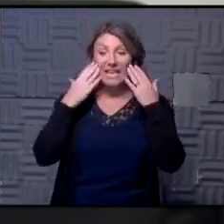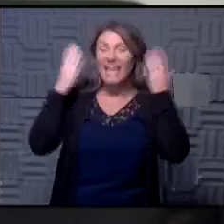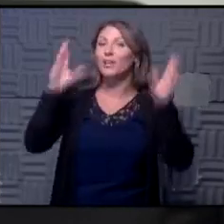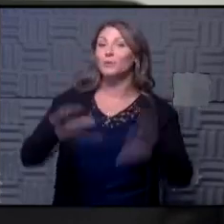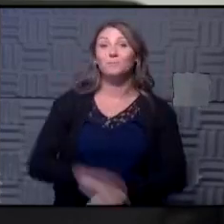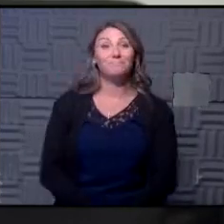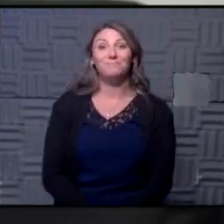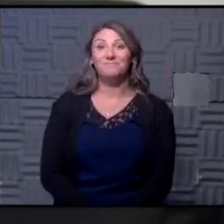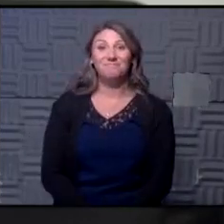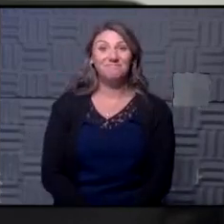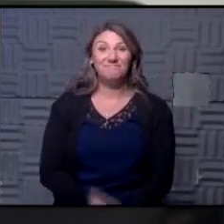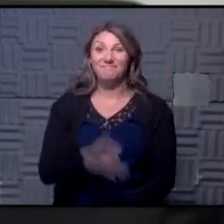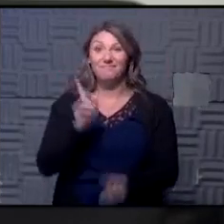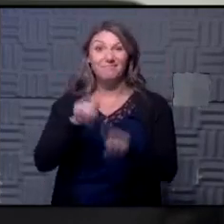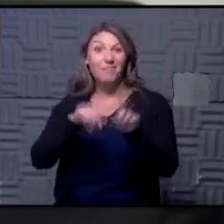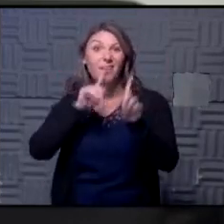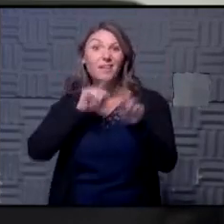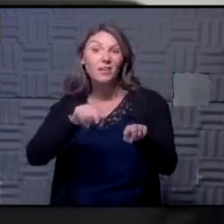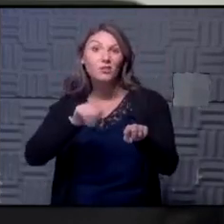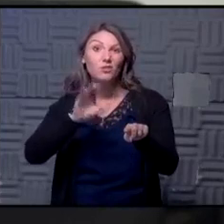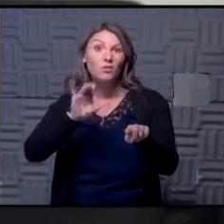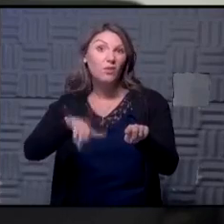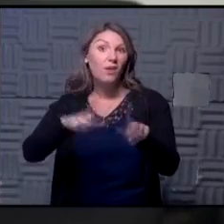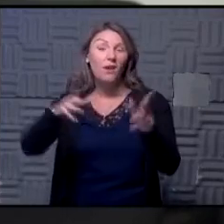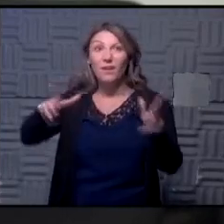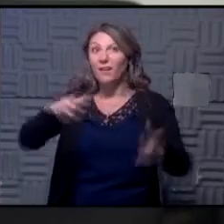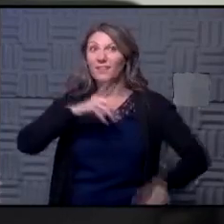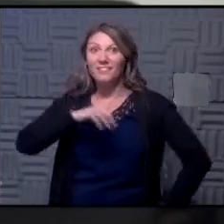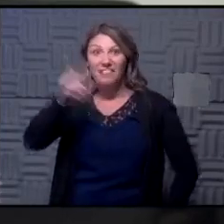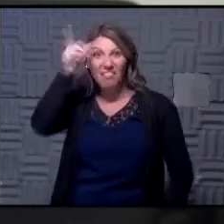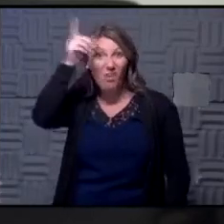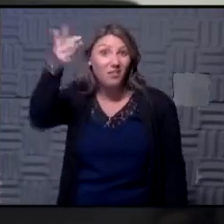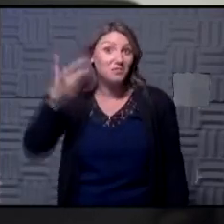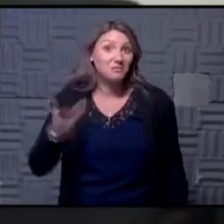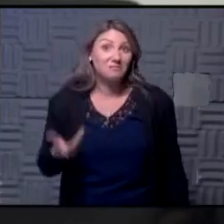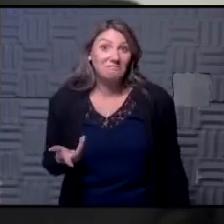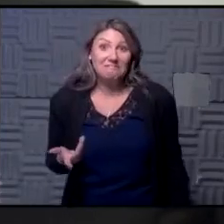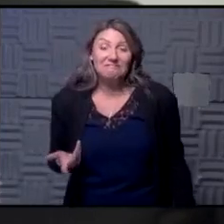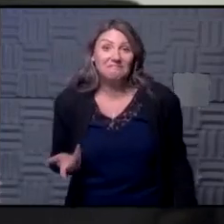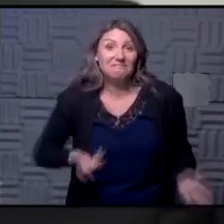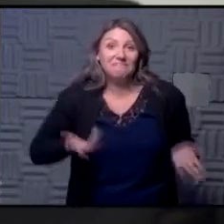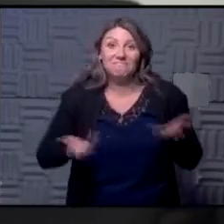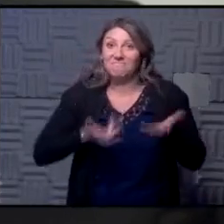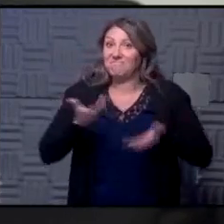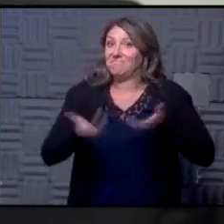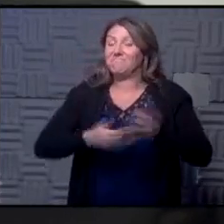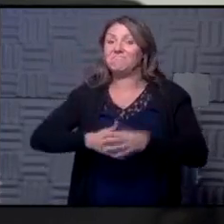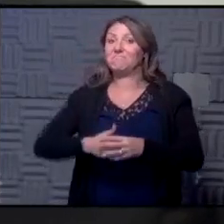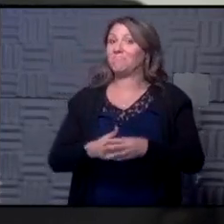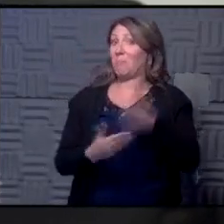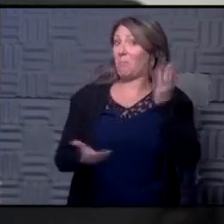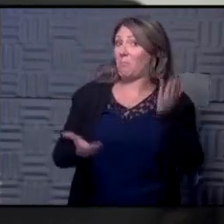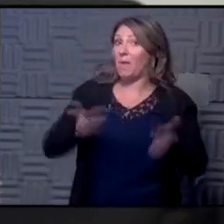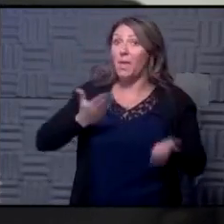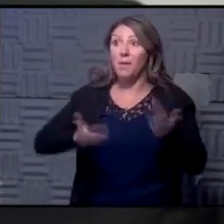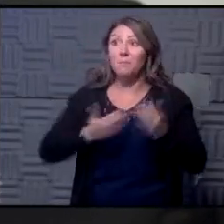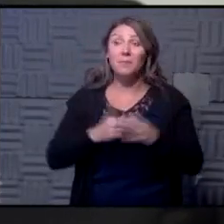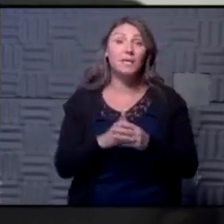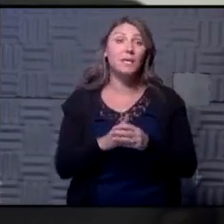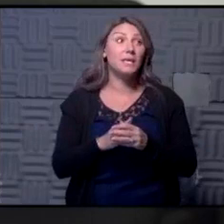know I I can't answer that logically or rationally um it you know maybe with the